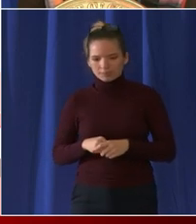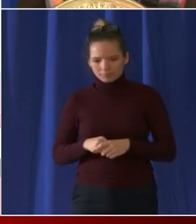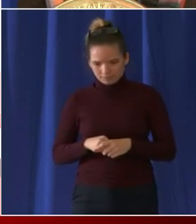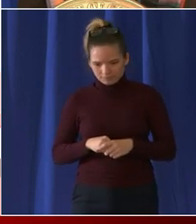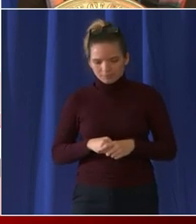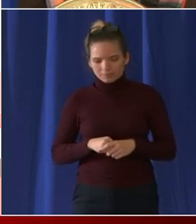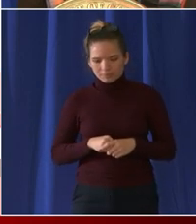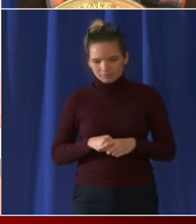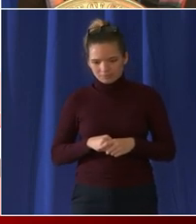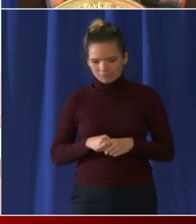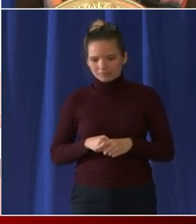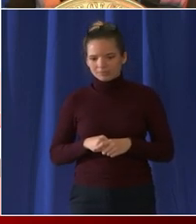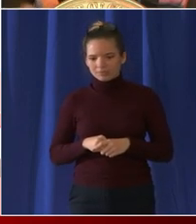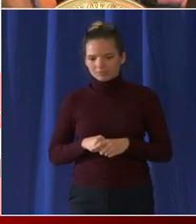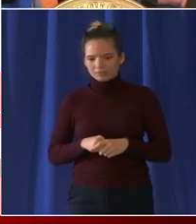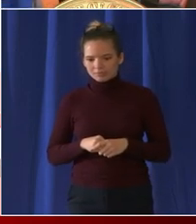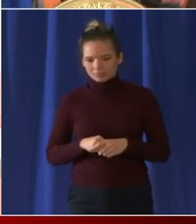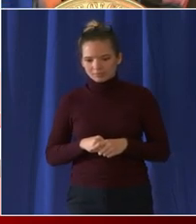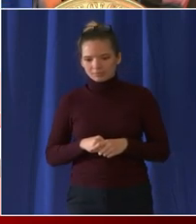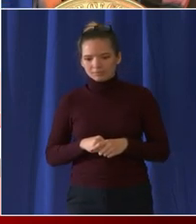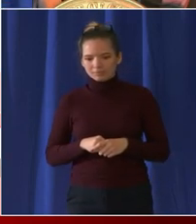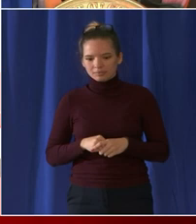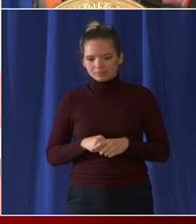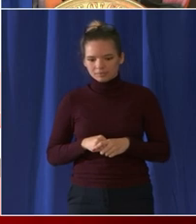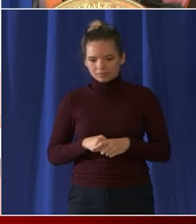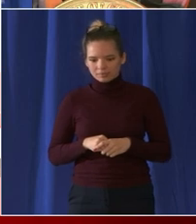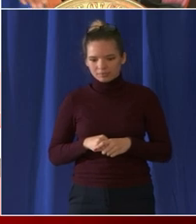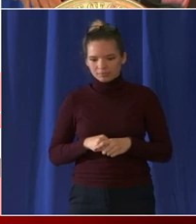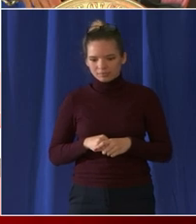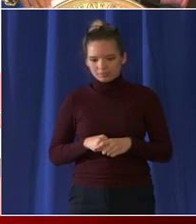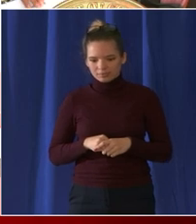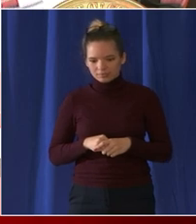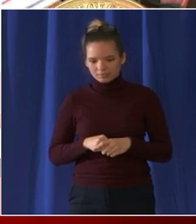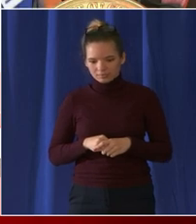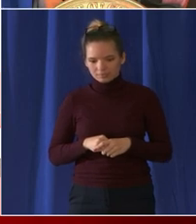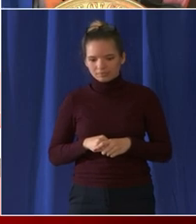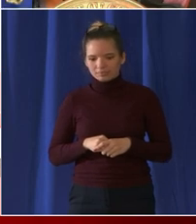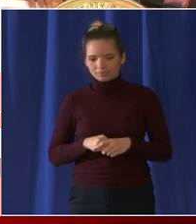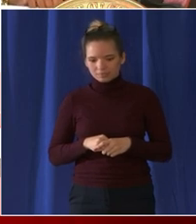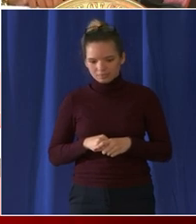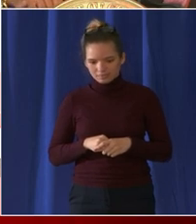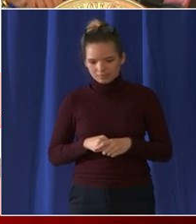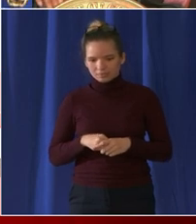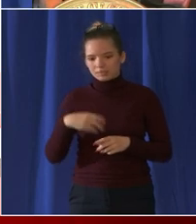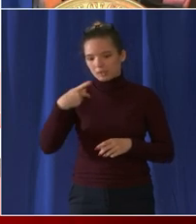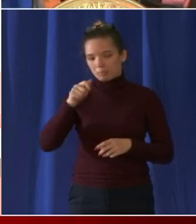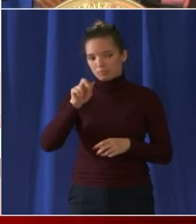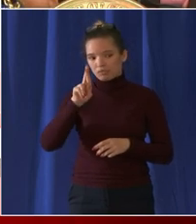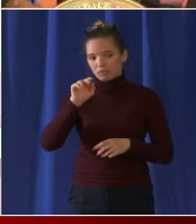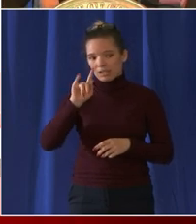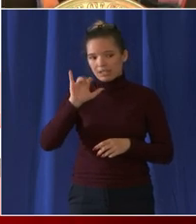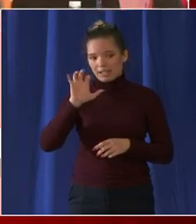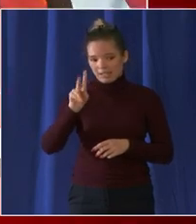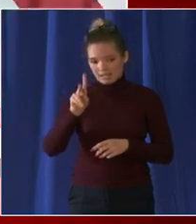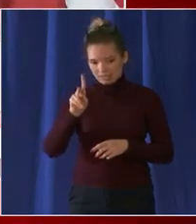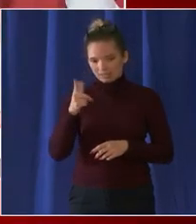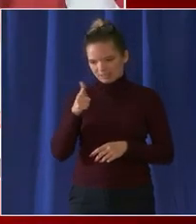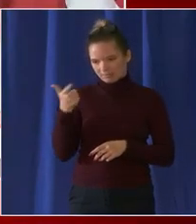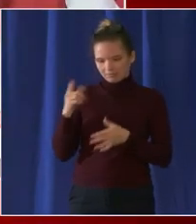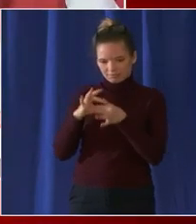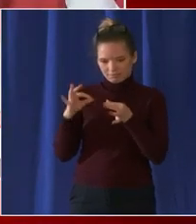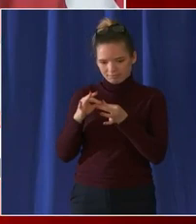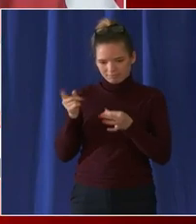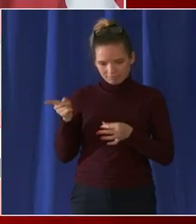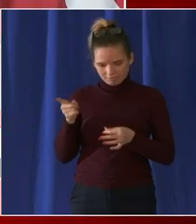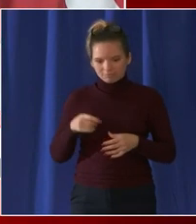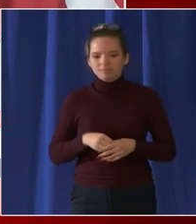takes shape so now I want to turn to Patrick to just review some of the COVID-19